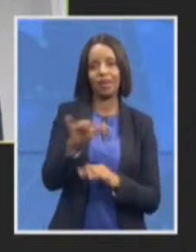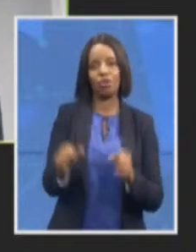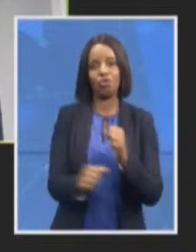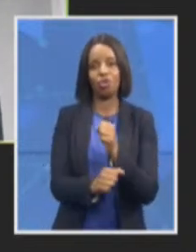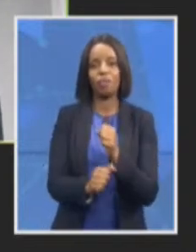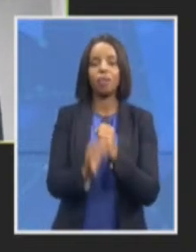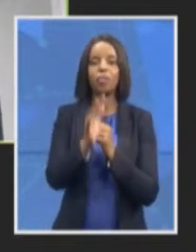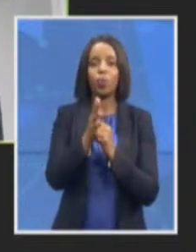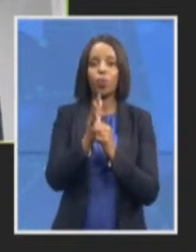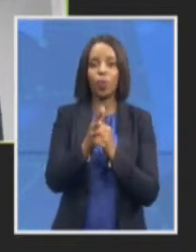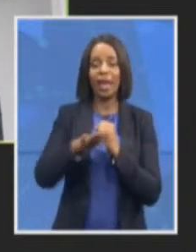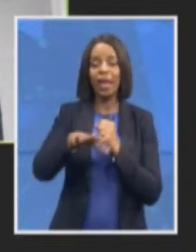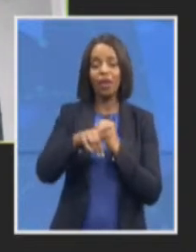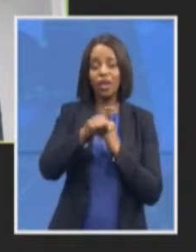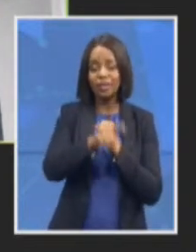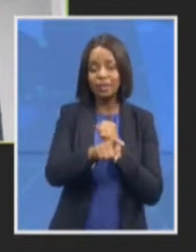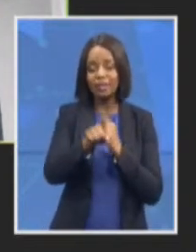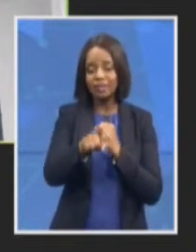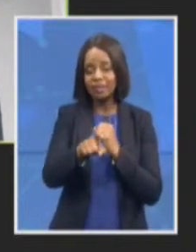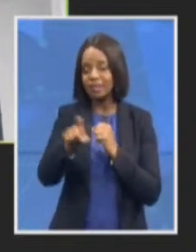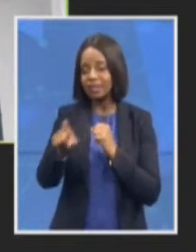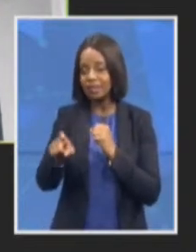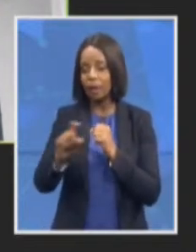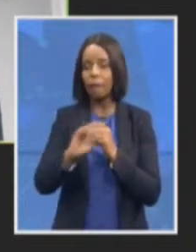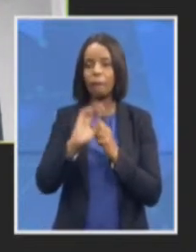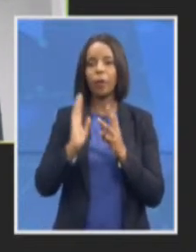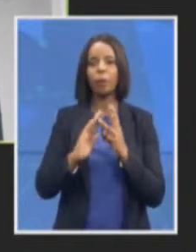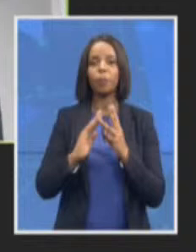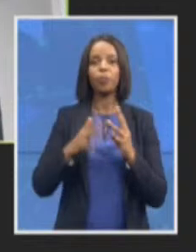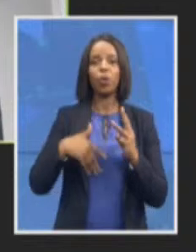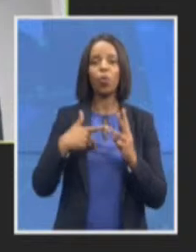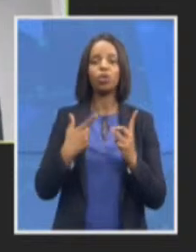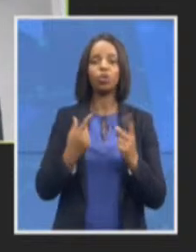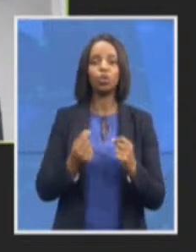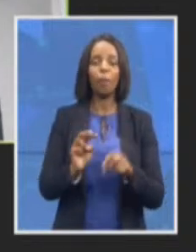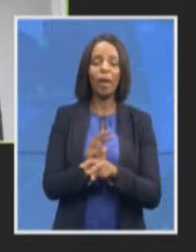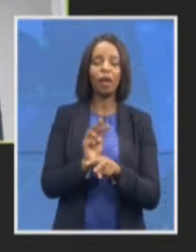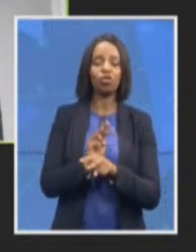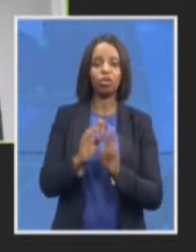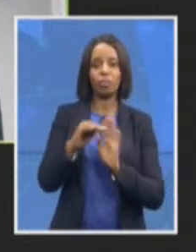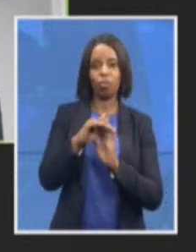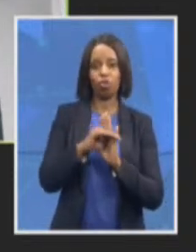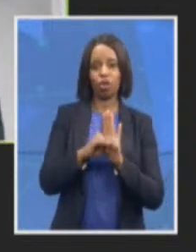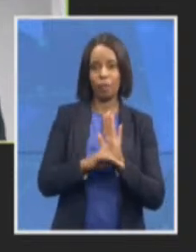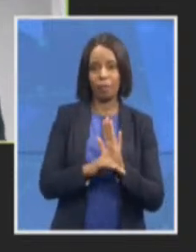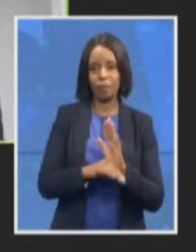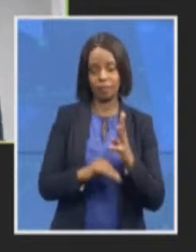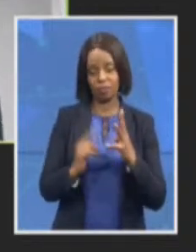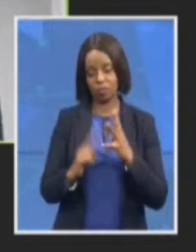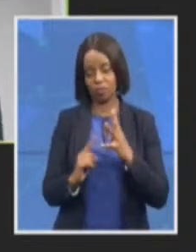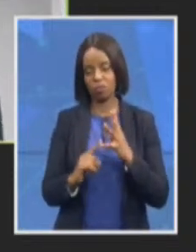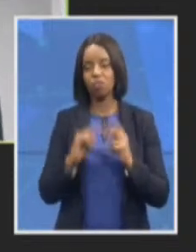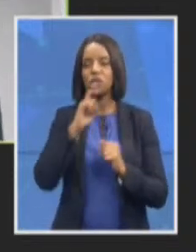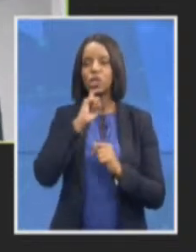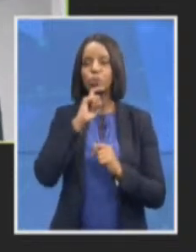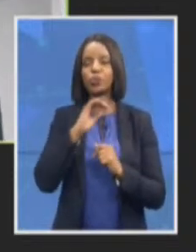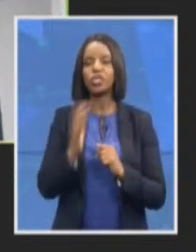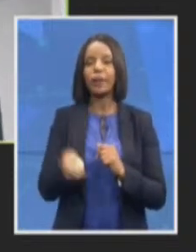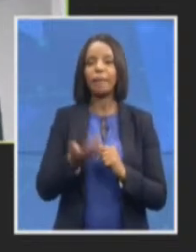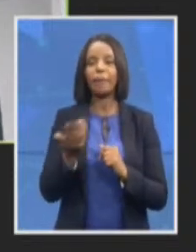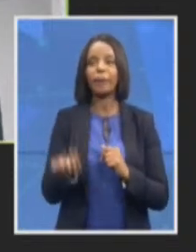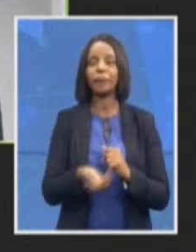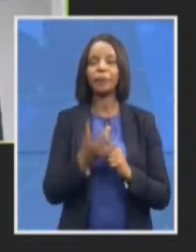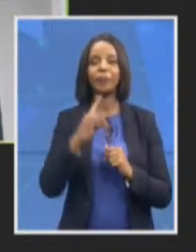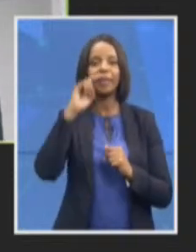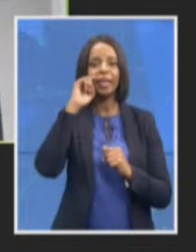program and also utilizing the old I shouldn't say all the experienced and